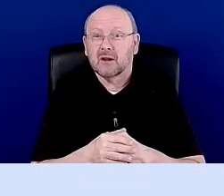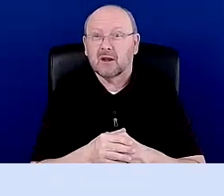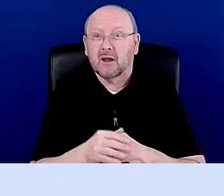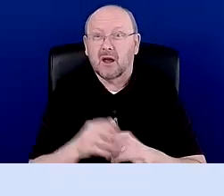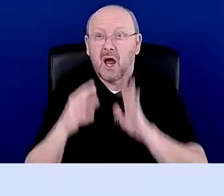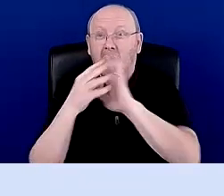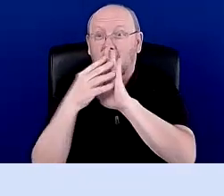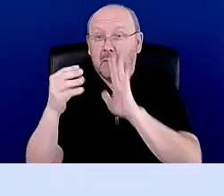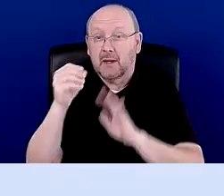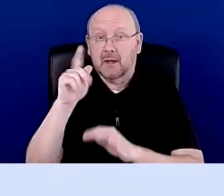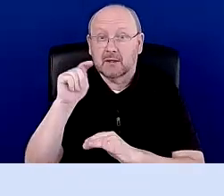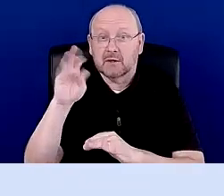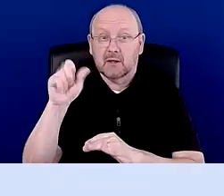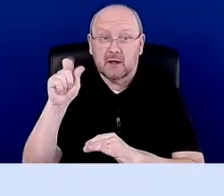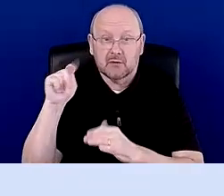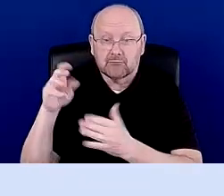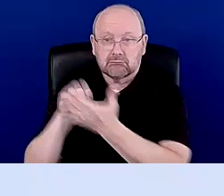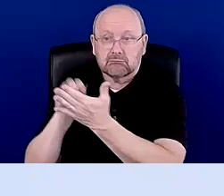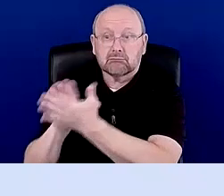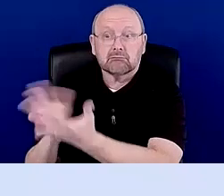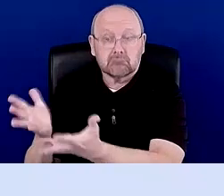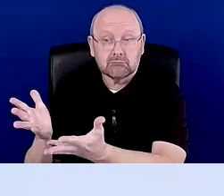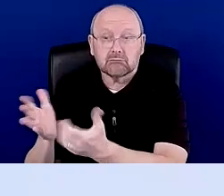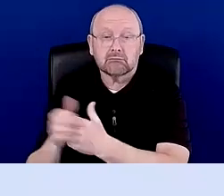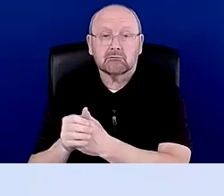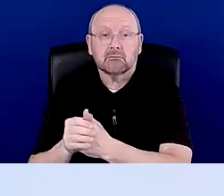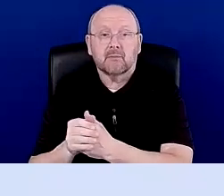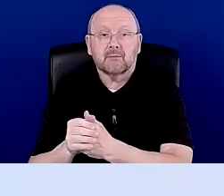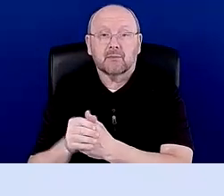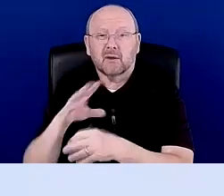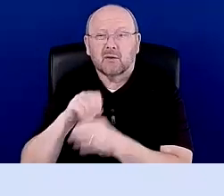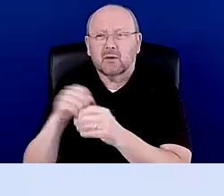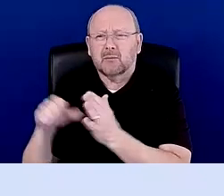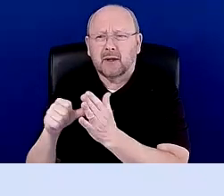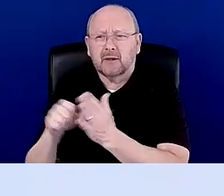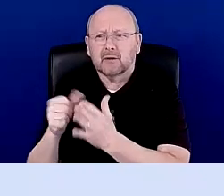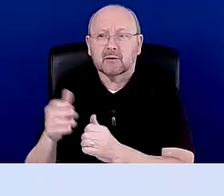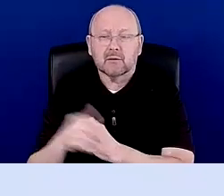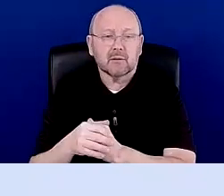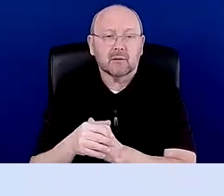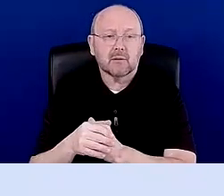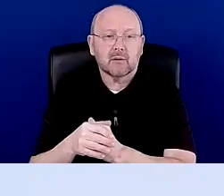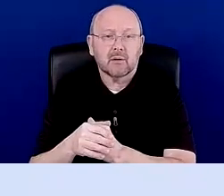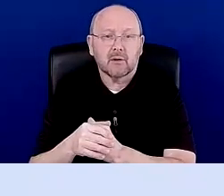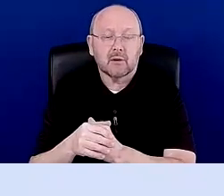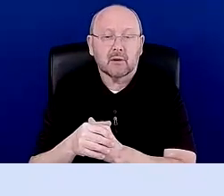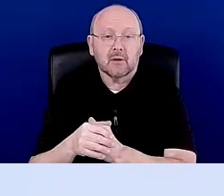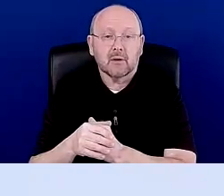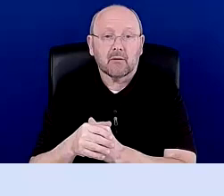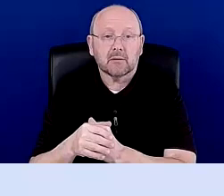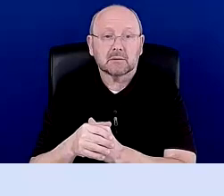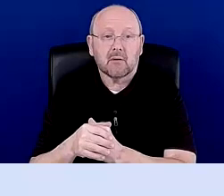then put it in Canvas pages, the part that you want, know, just be really careful. Right. And then writing your own, um,